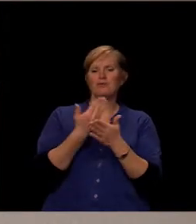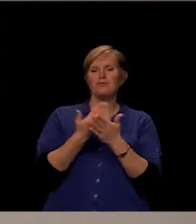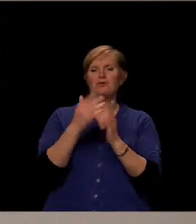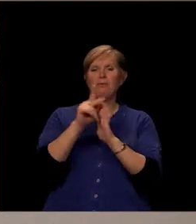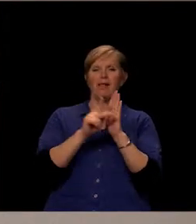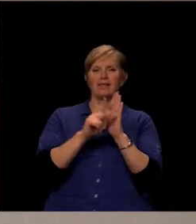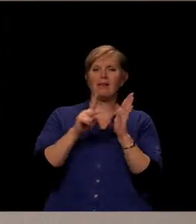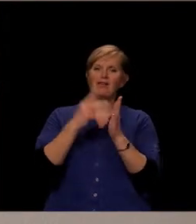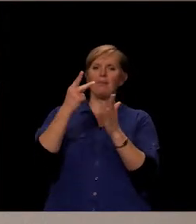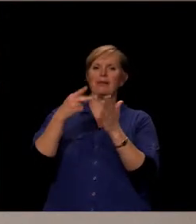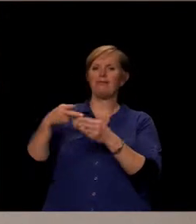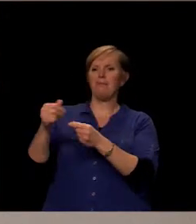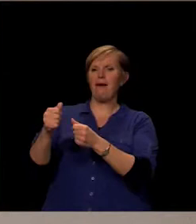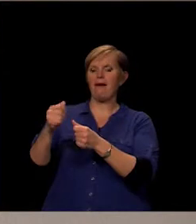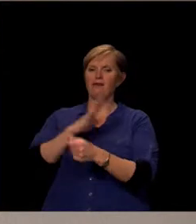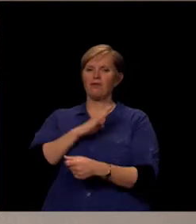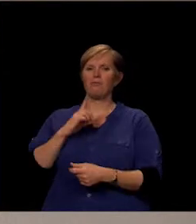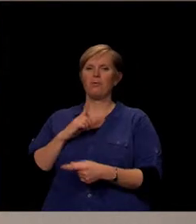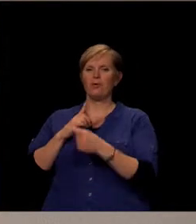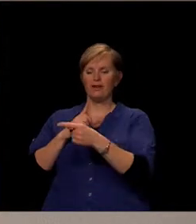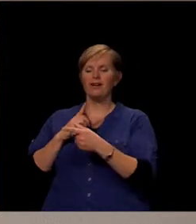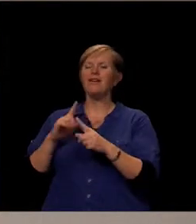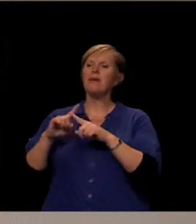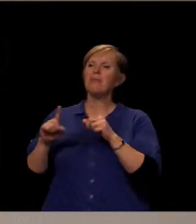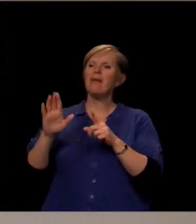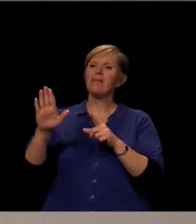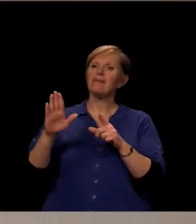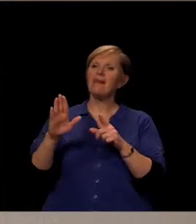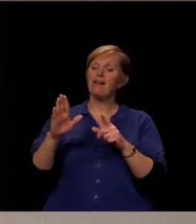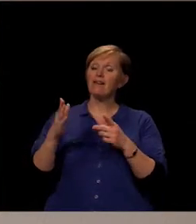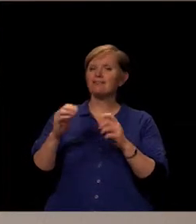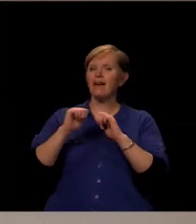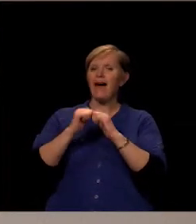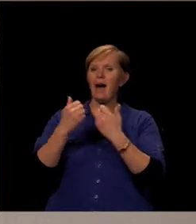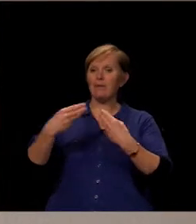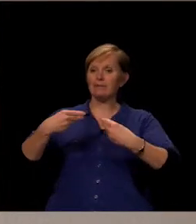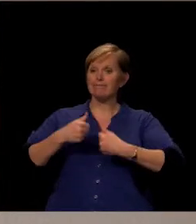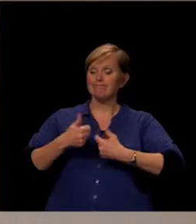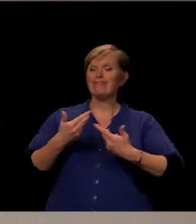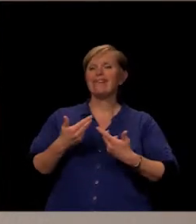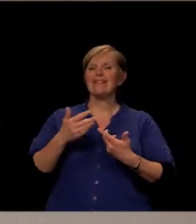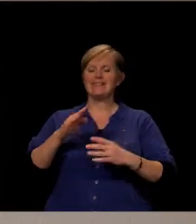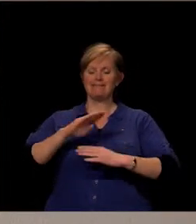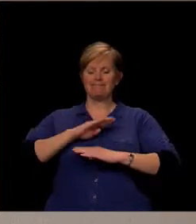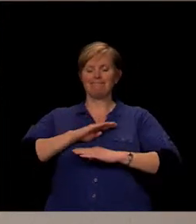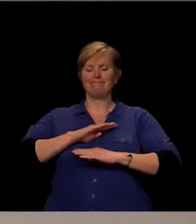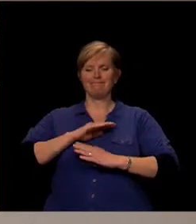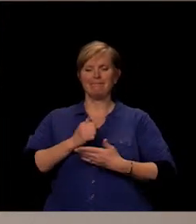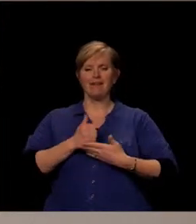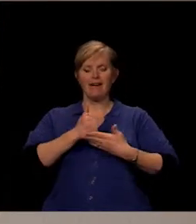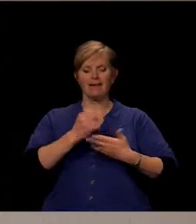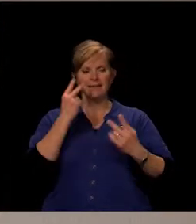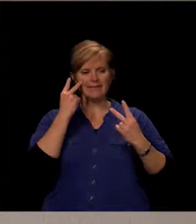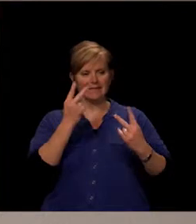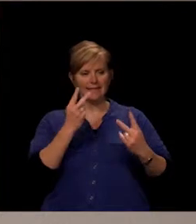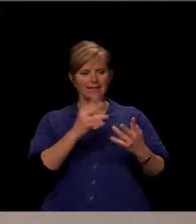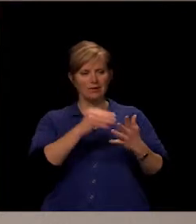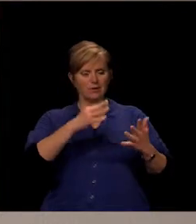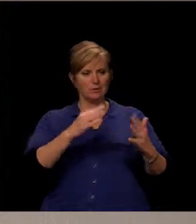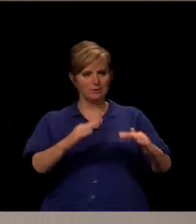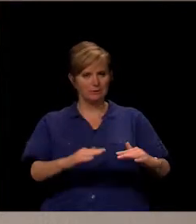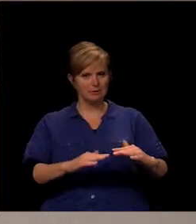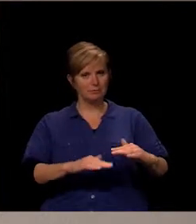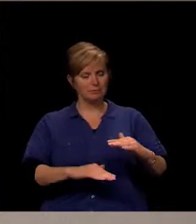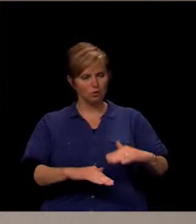But their pay is in the satisfaction that they feel in helping students to grow and achieve in our district. Board members are at the forefront